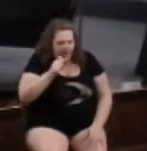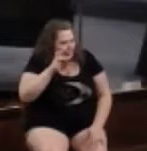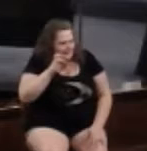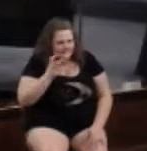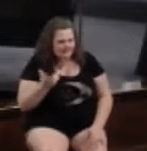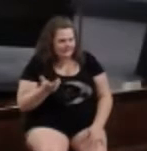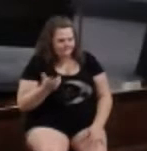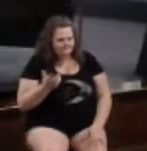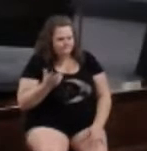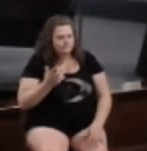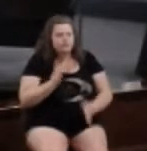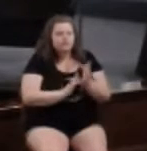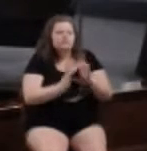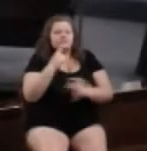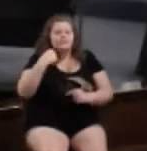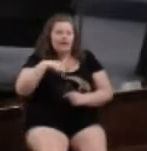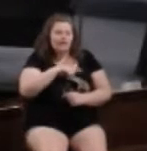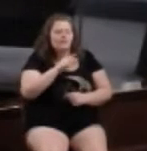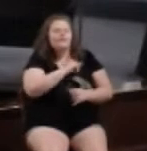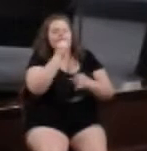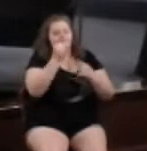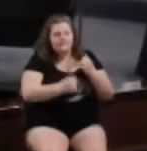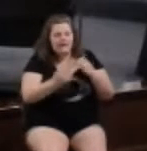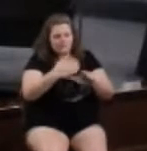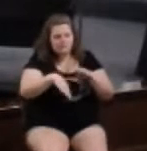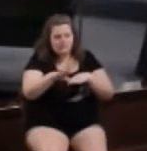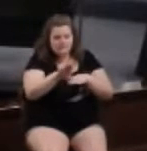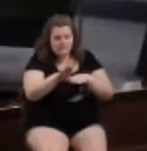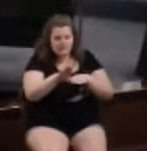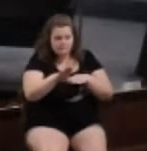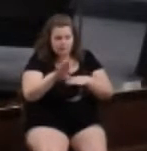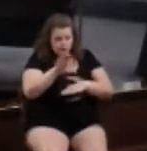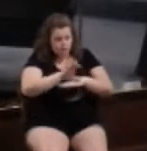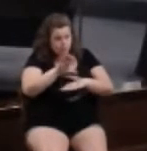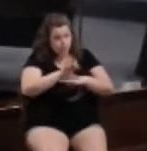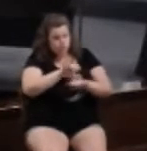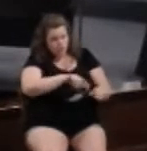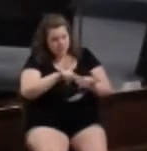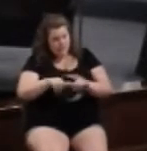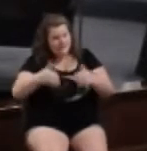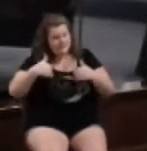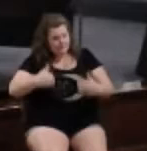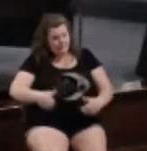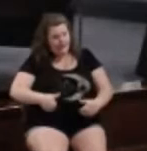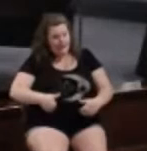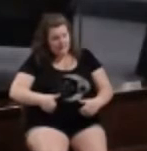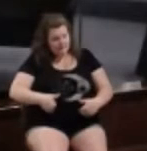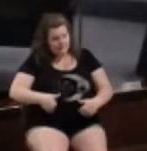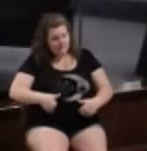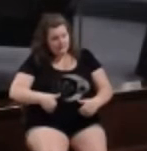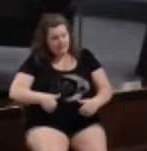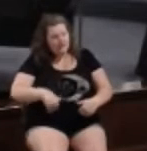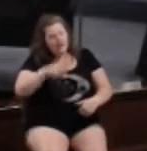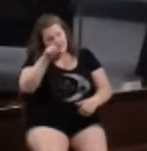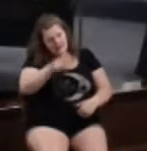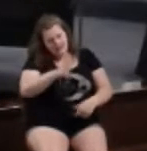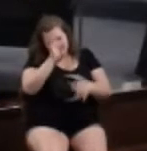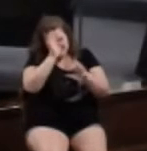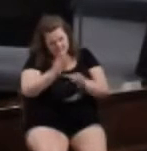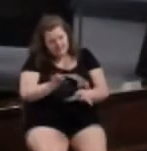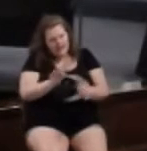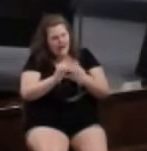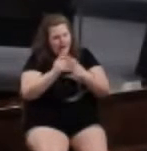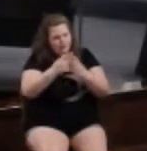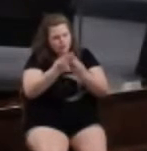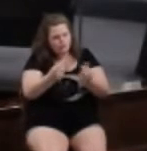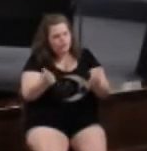Jesus tells us there's a final step. The church is a body. Needing unity must decide what is to come of the issue and